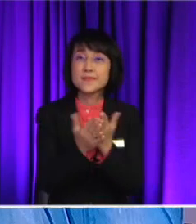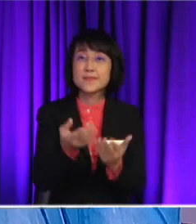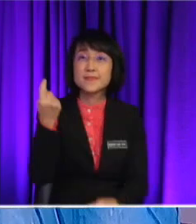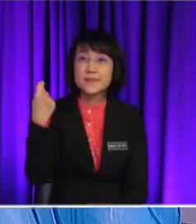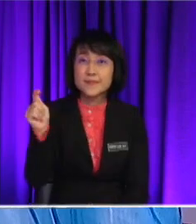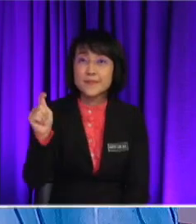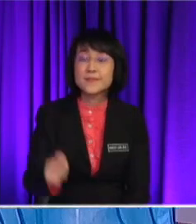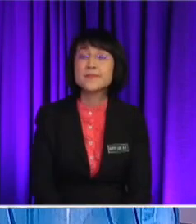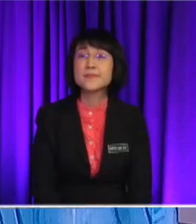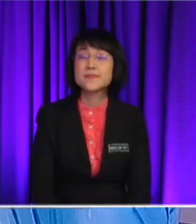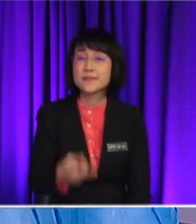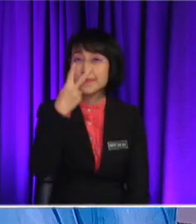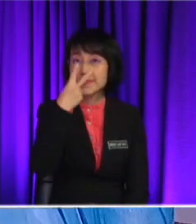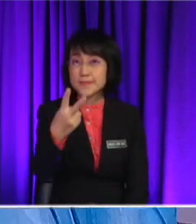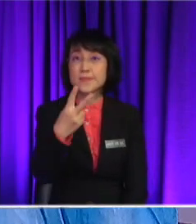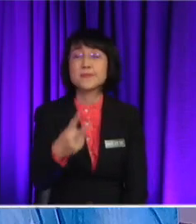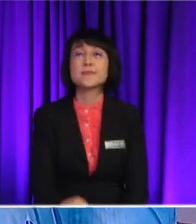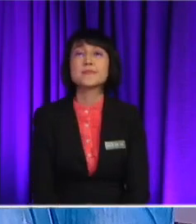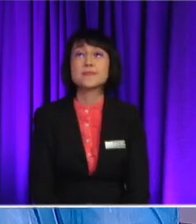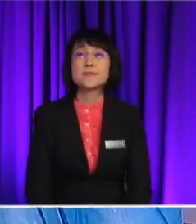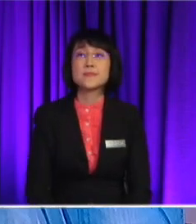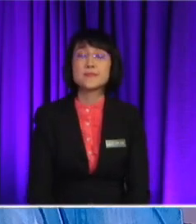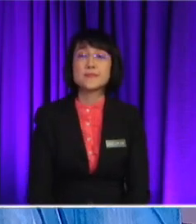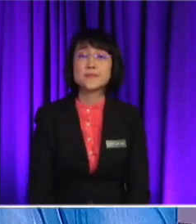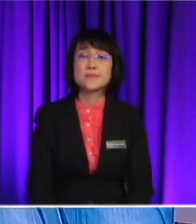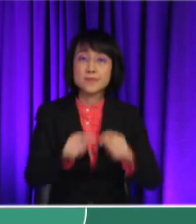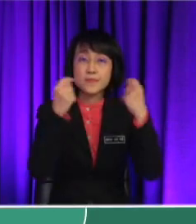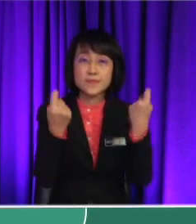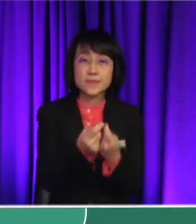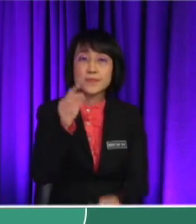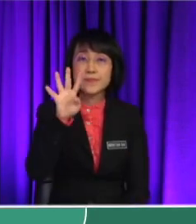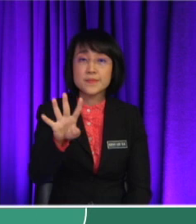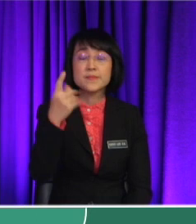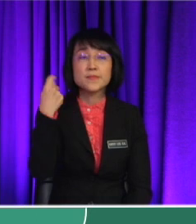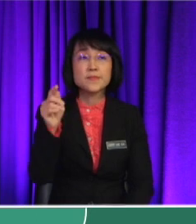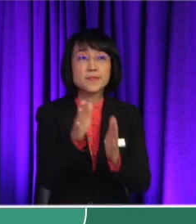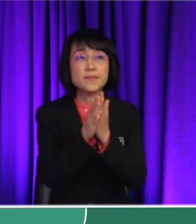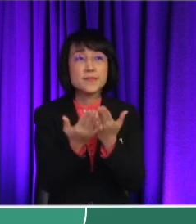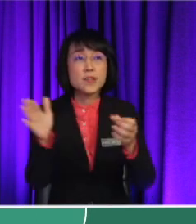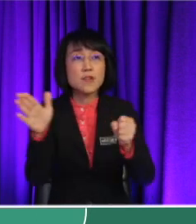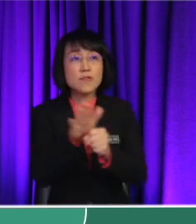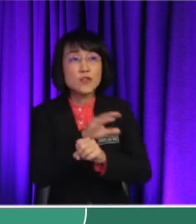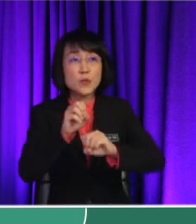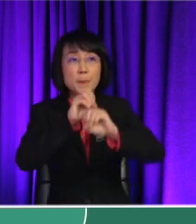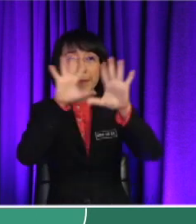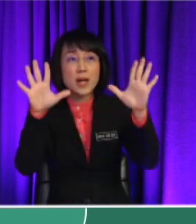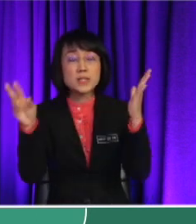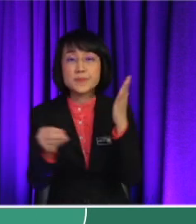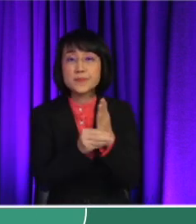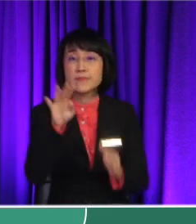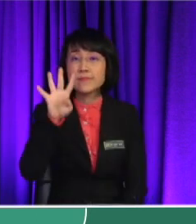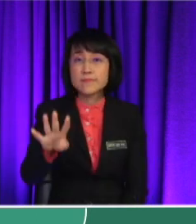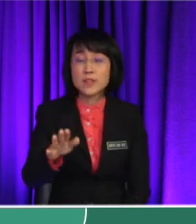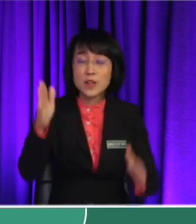right? You can refer to form 4 textbook, which is full blast plus 4 And we are going to focus on unit 7,